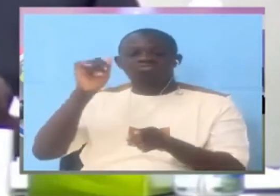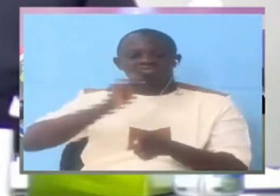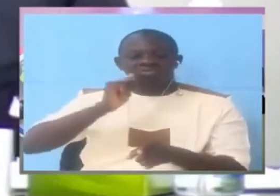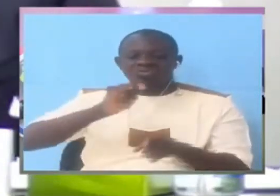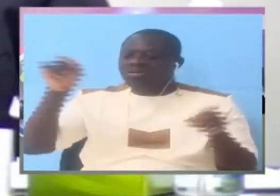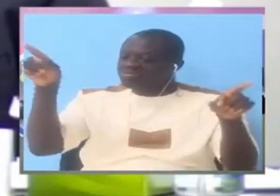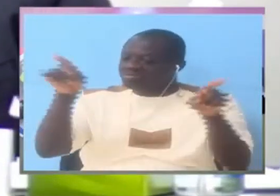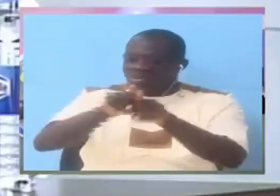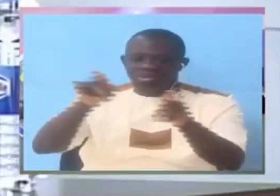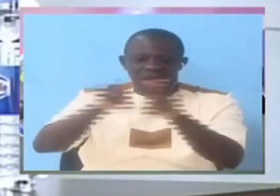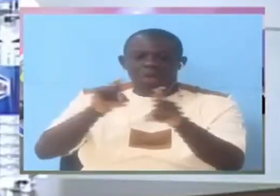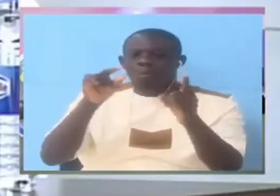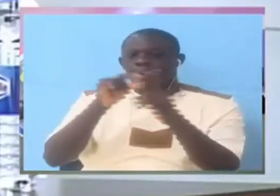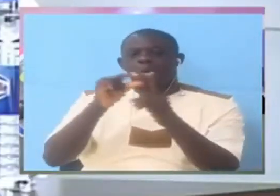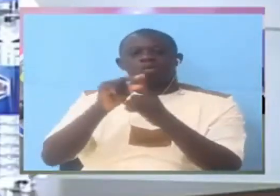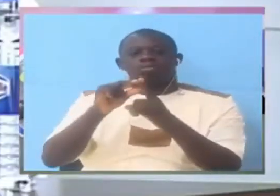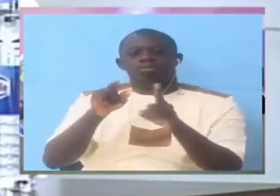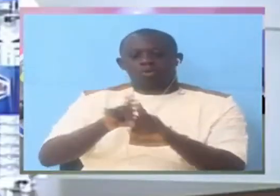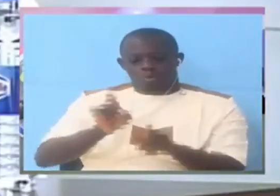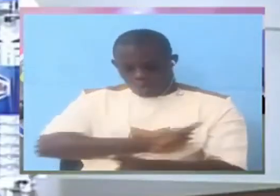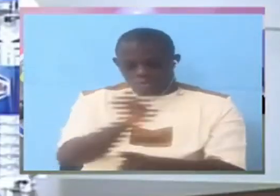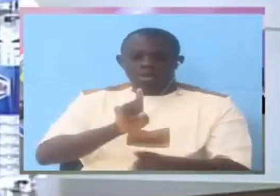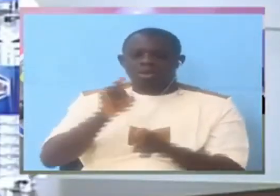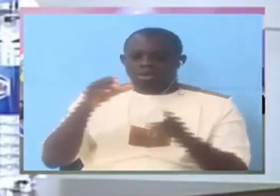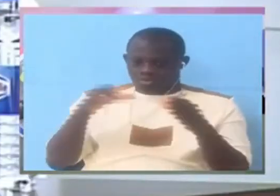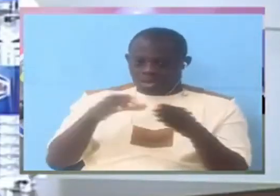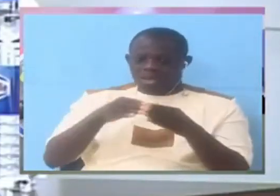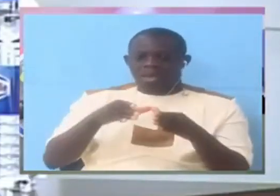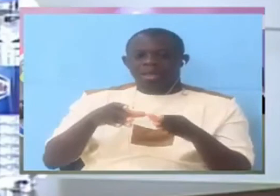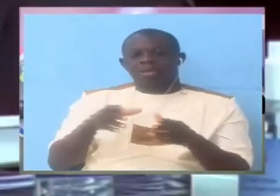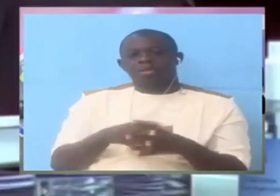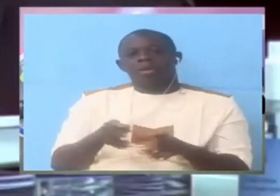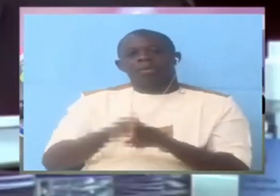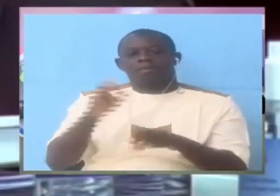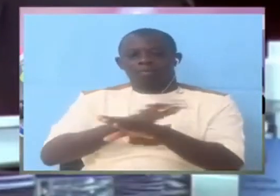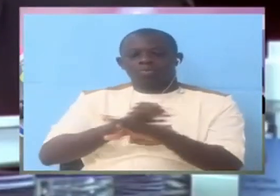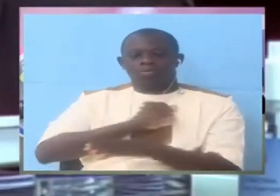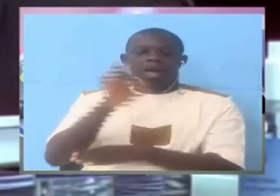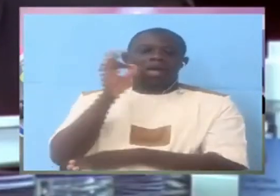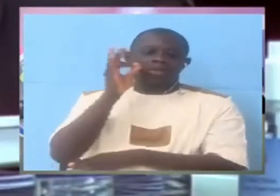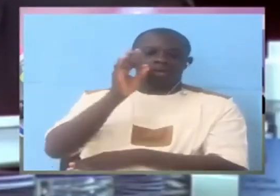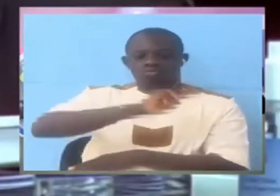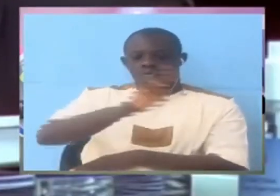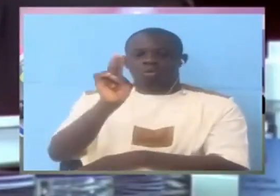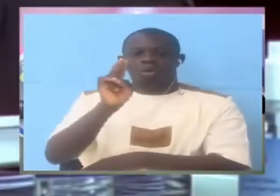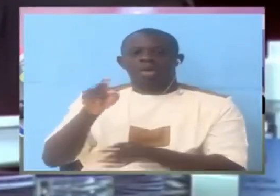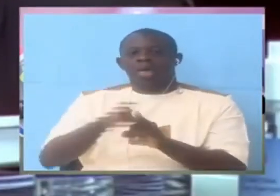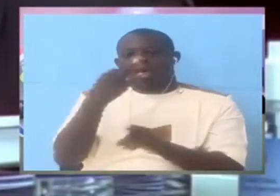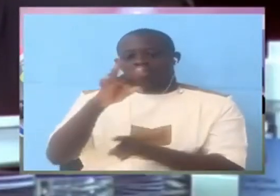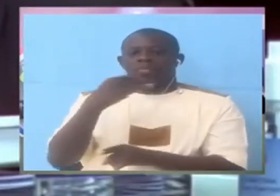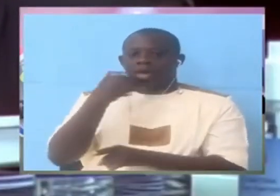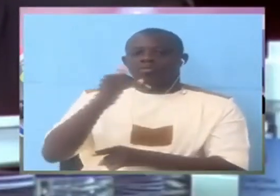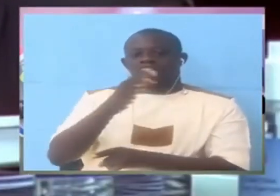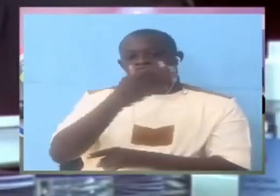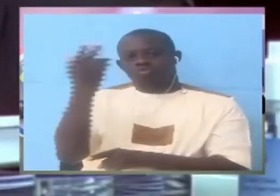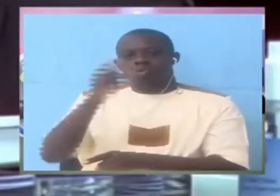words We have been together a long time And the answer to that was in the negative Exactly If you can ask them a few